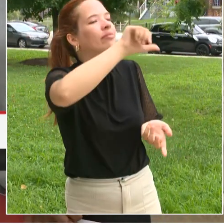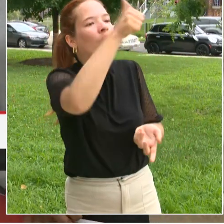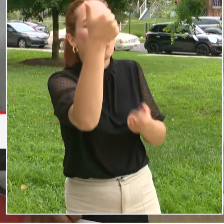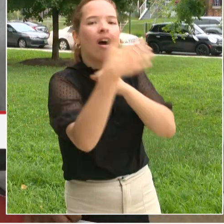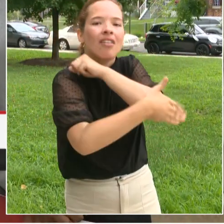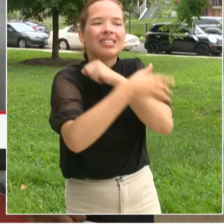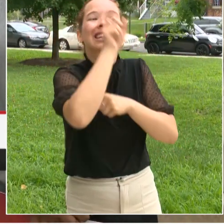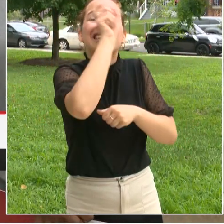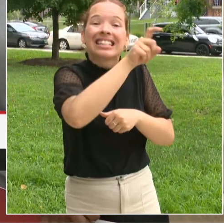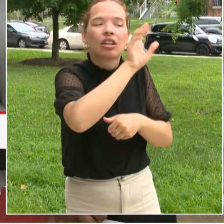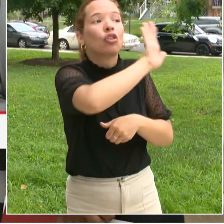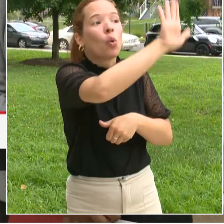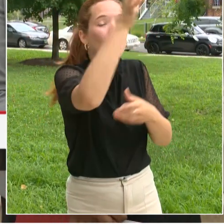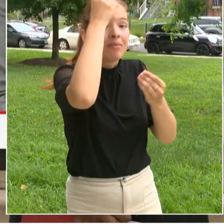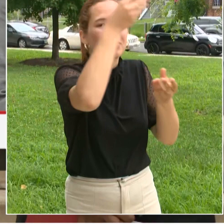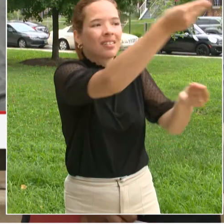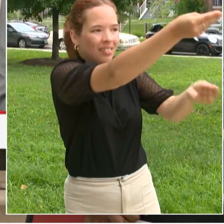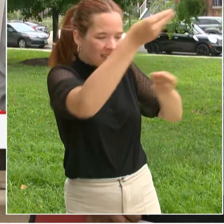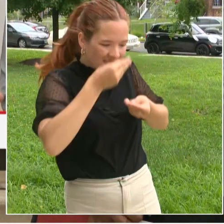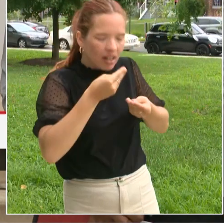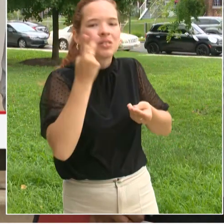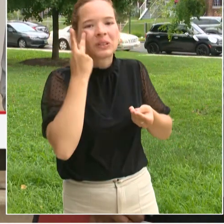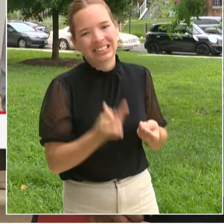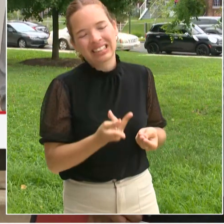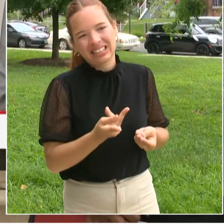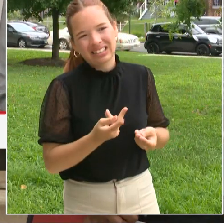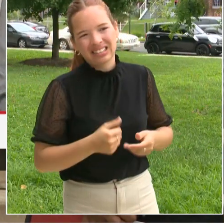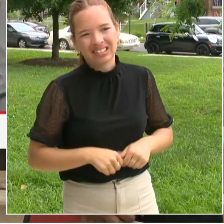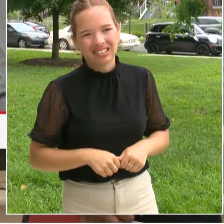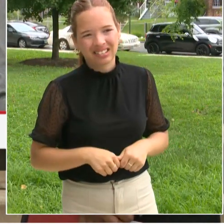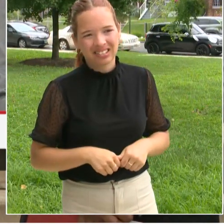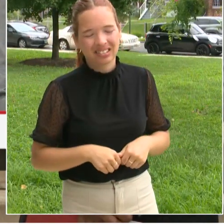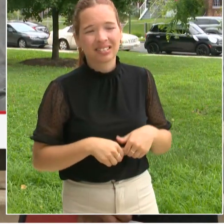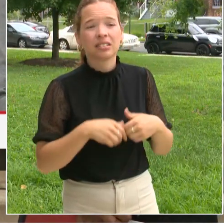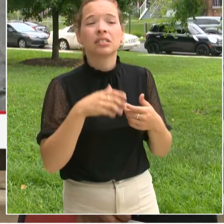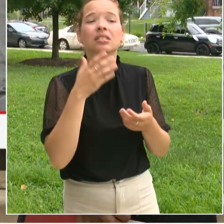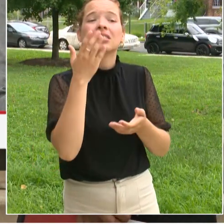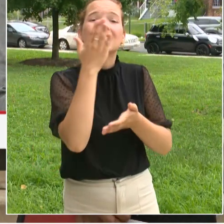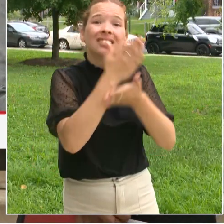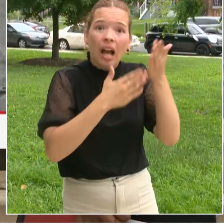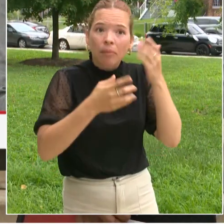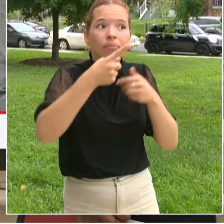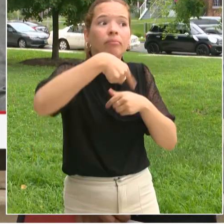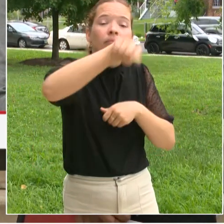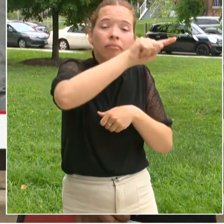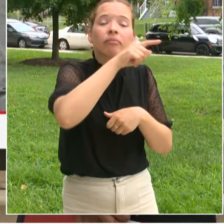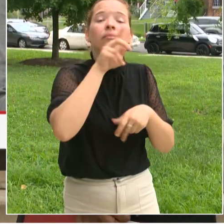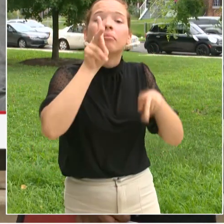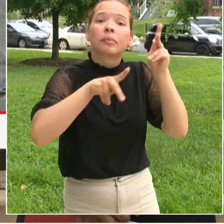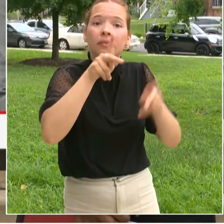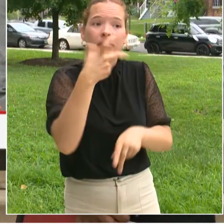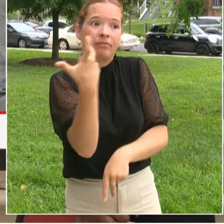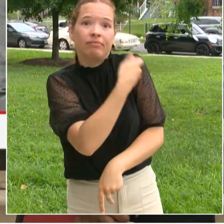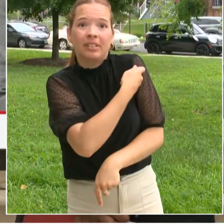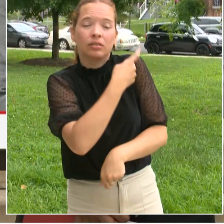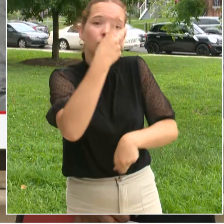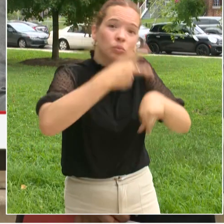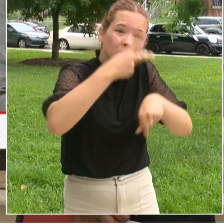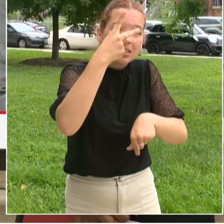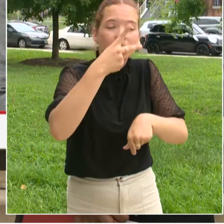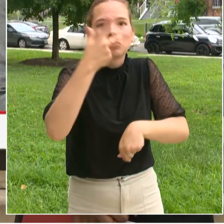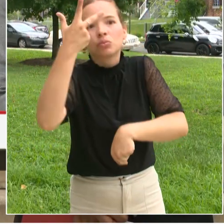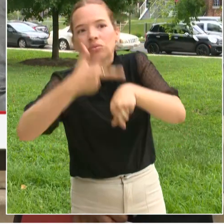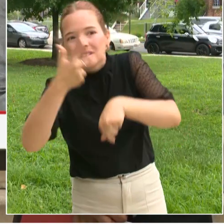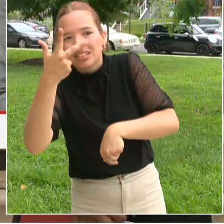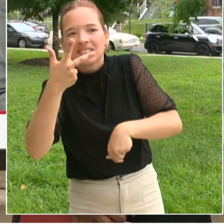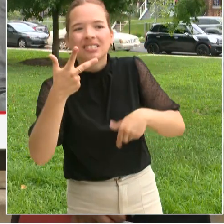of the MMR vaccine they have to get three doses of the hepatitis B vaccine so it takes time once they get behind it takes